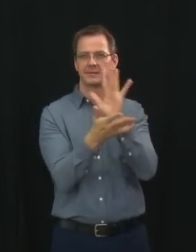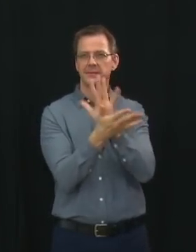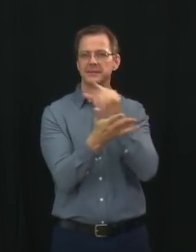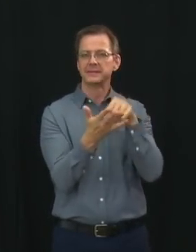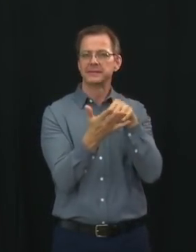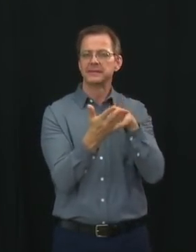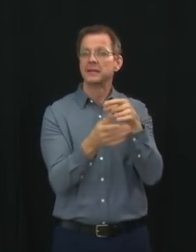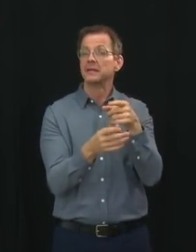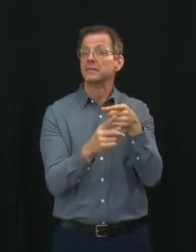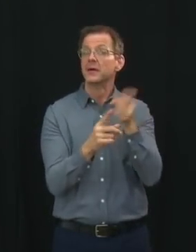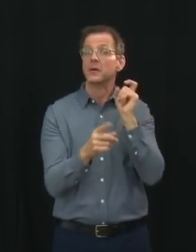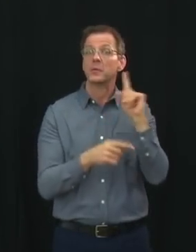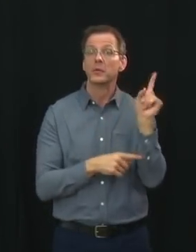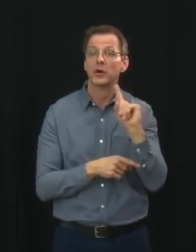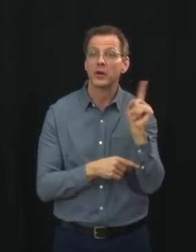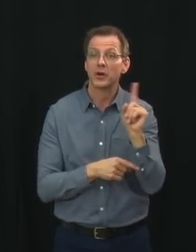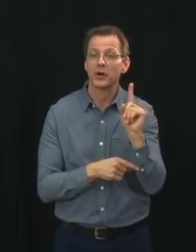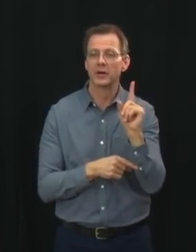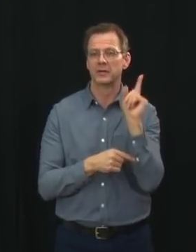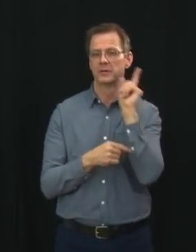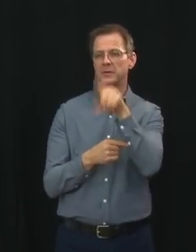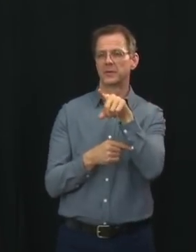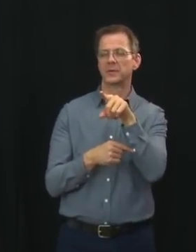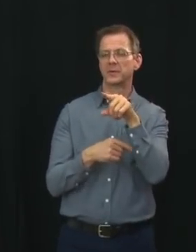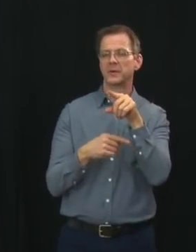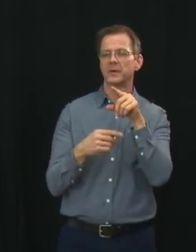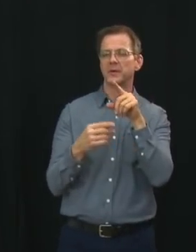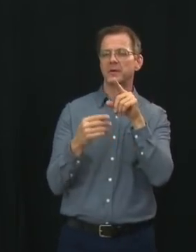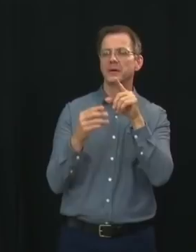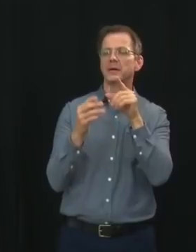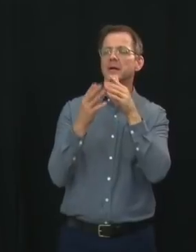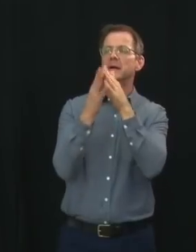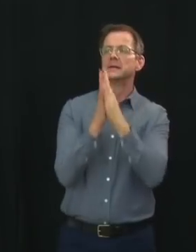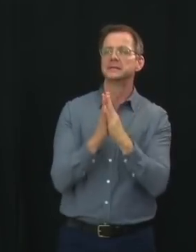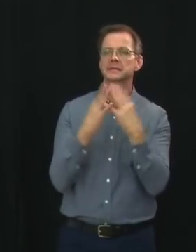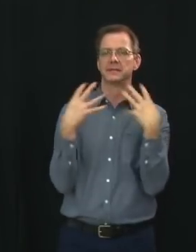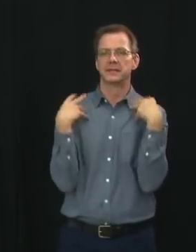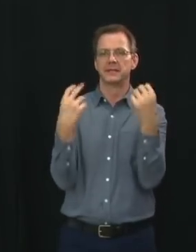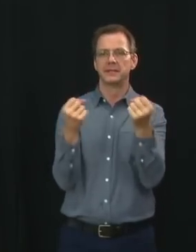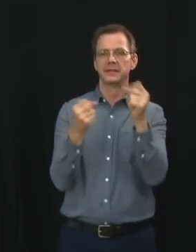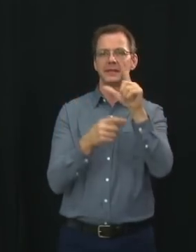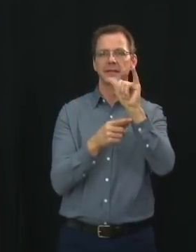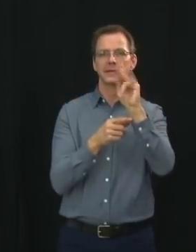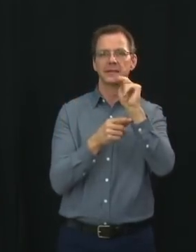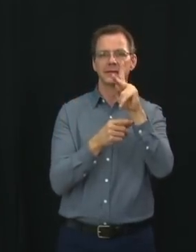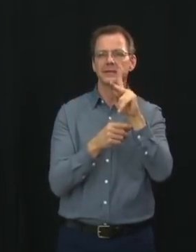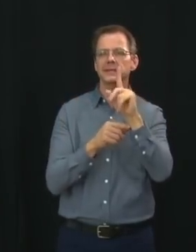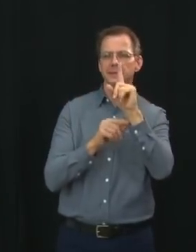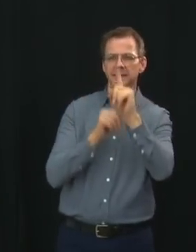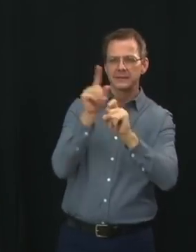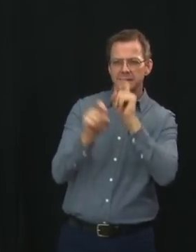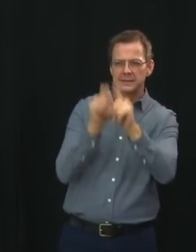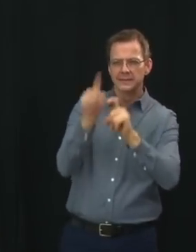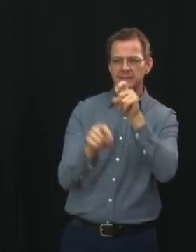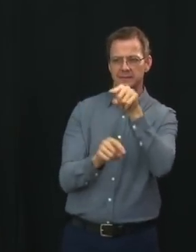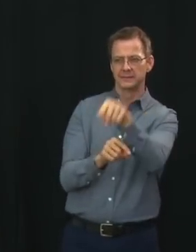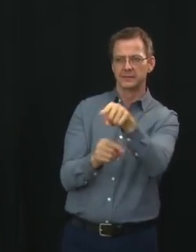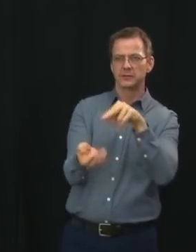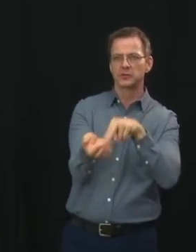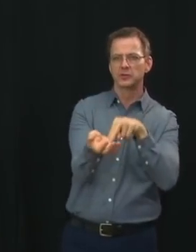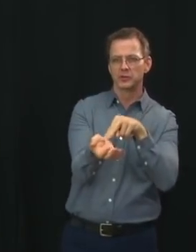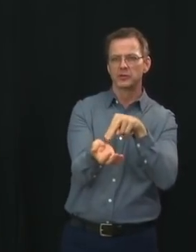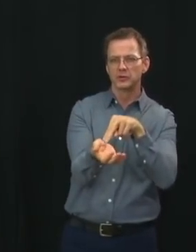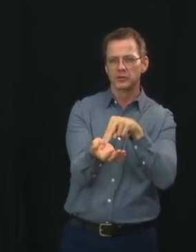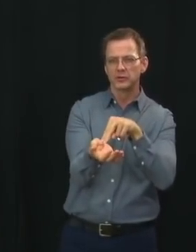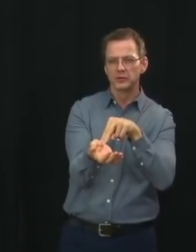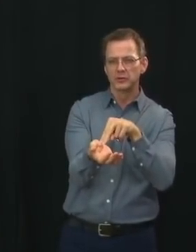for getting the most appropriate COVID-19 treatment. Please do not call pharmacies or physicians directly to get